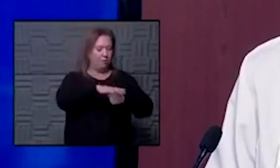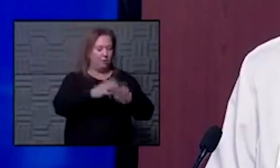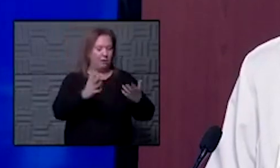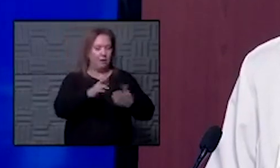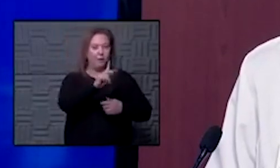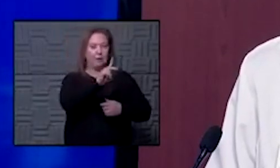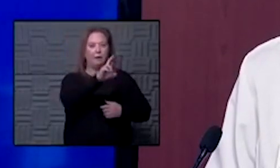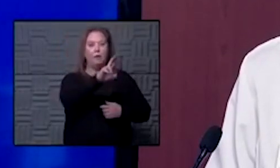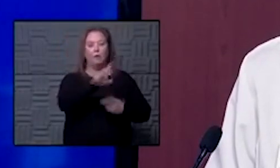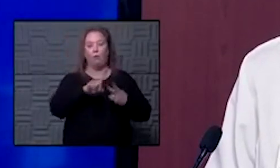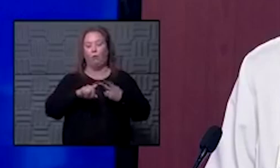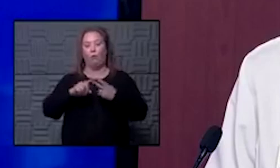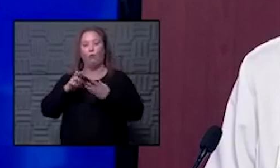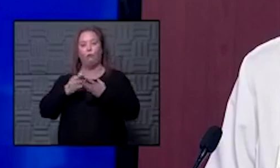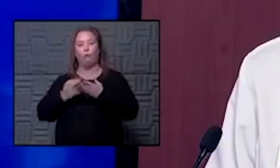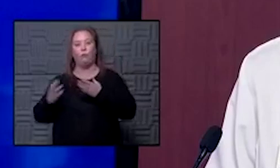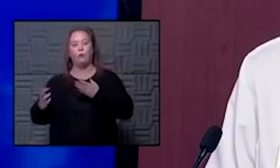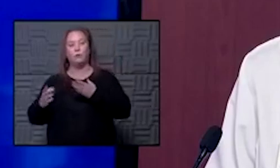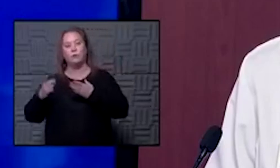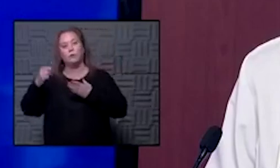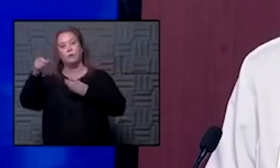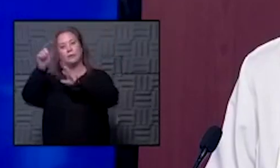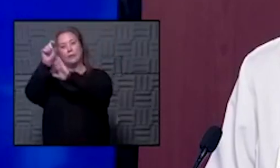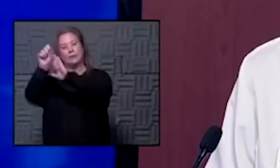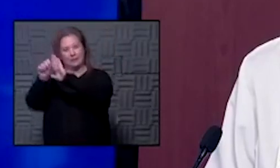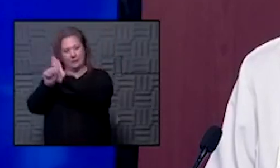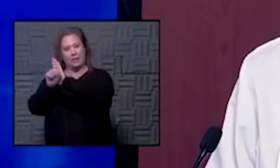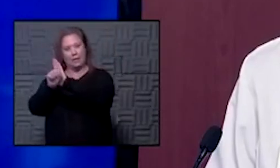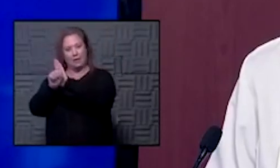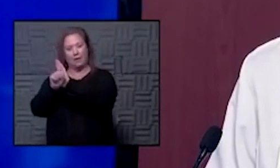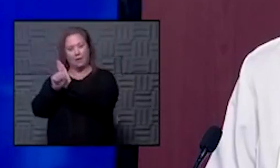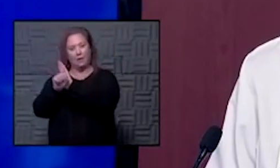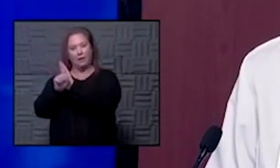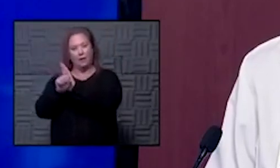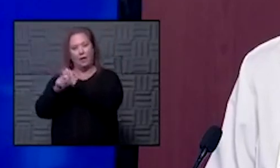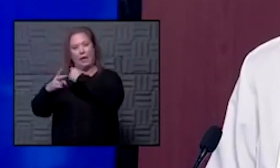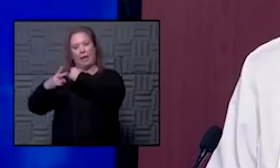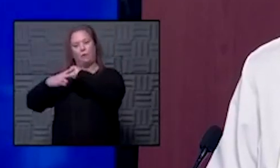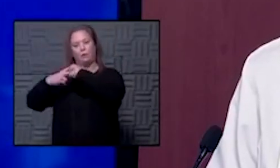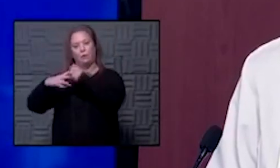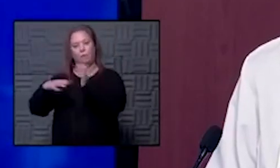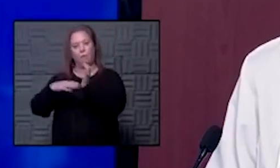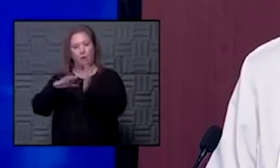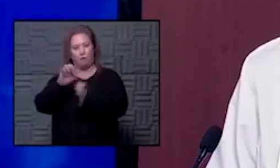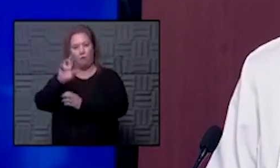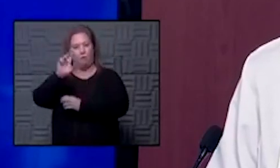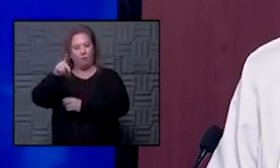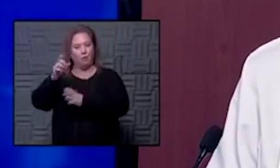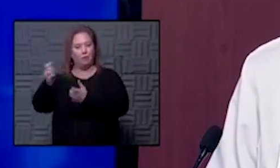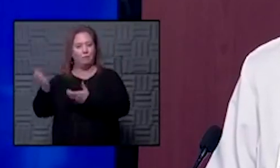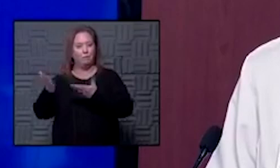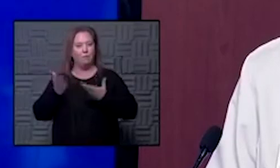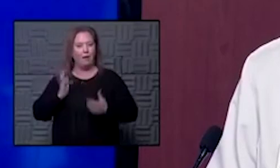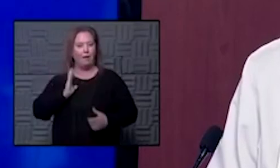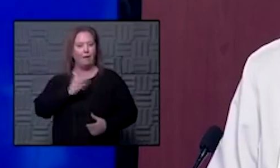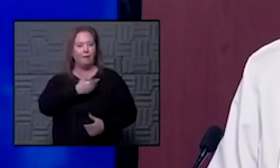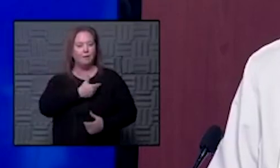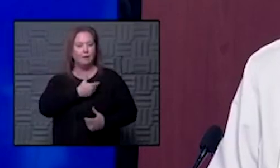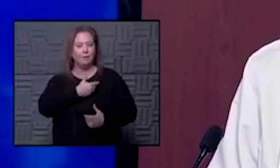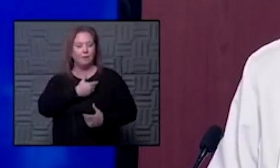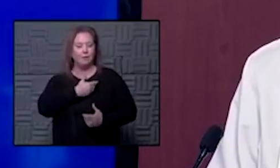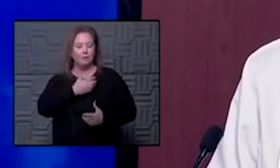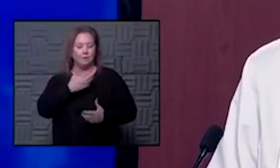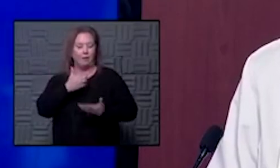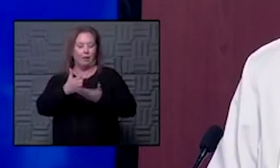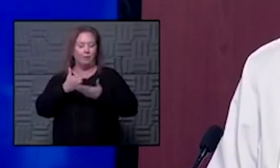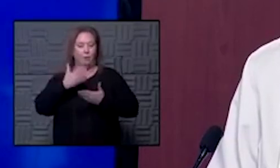organization or resources that the state and the reserve medical corps for example would be able to provide to do the best we can